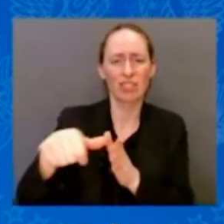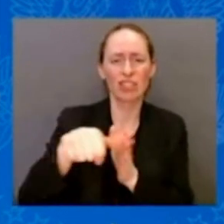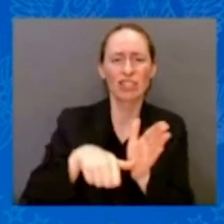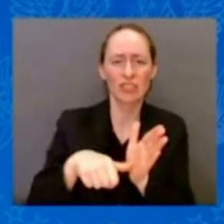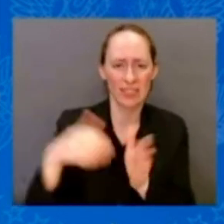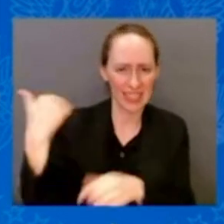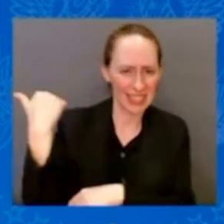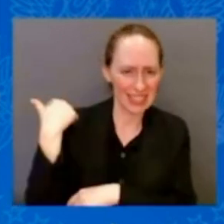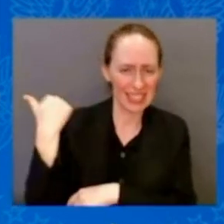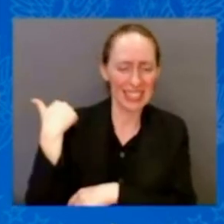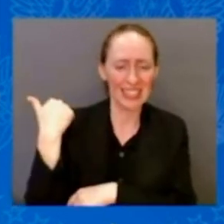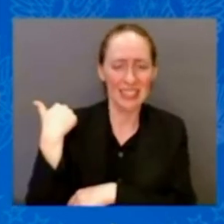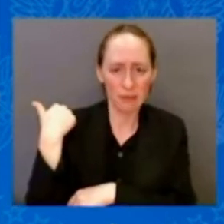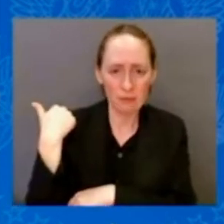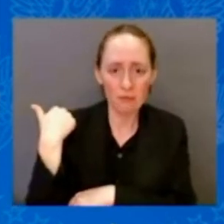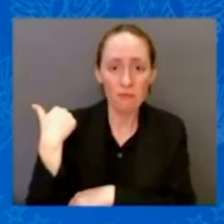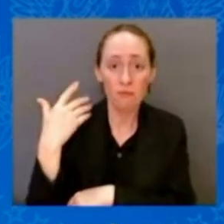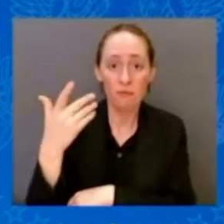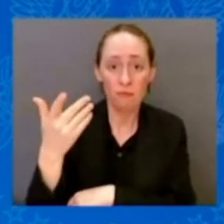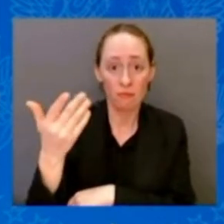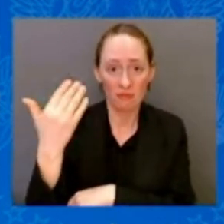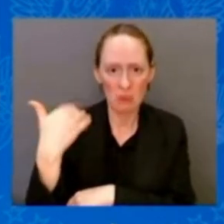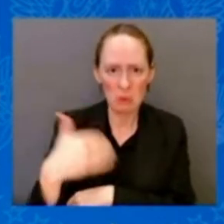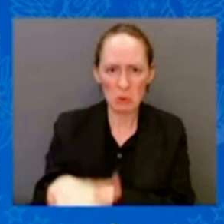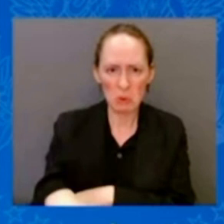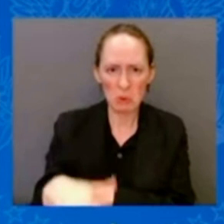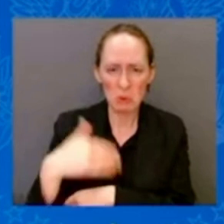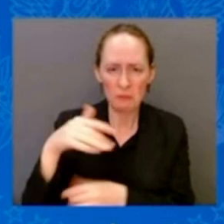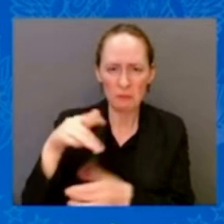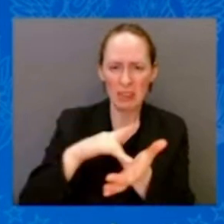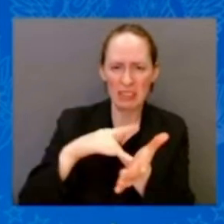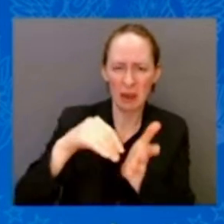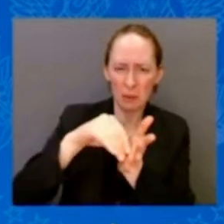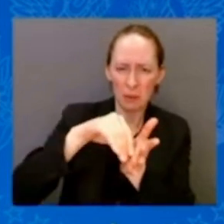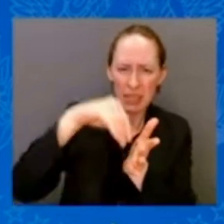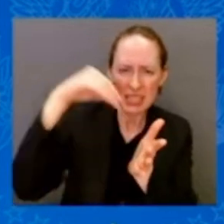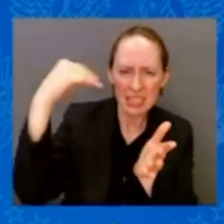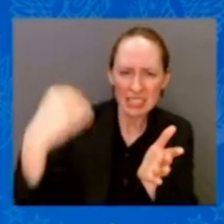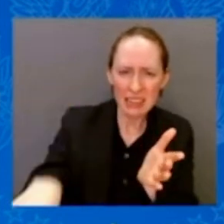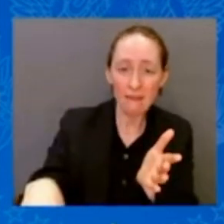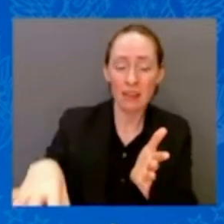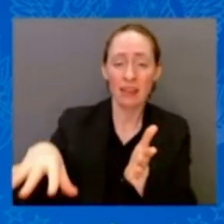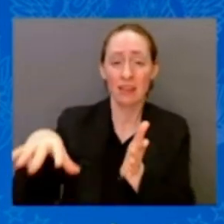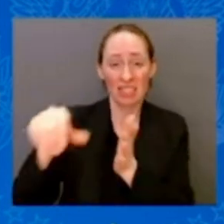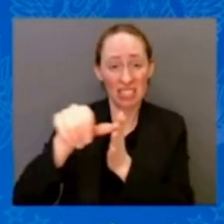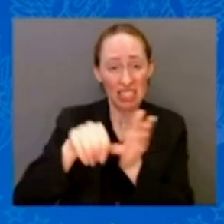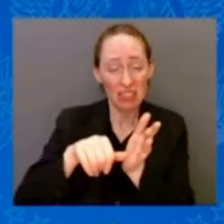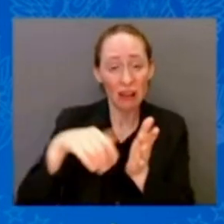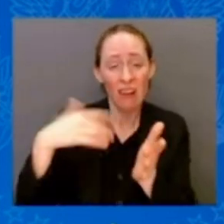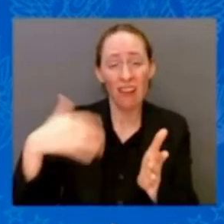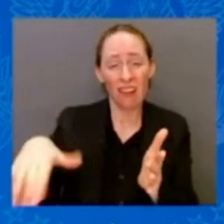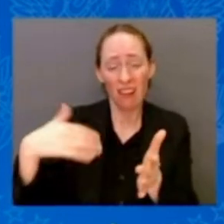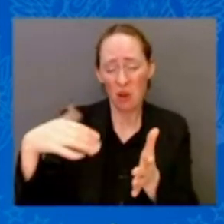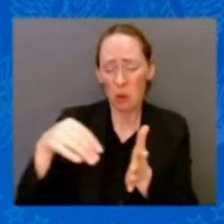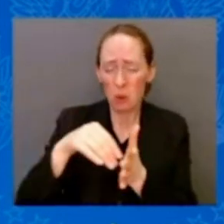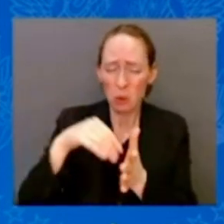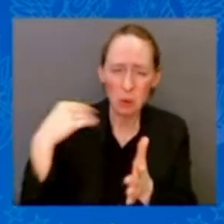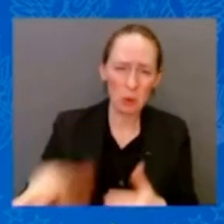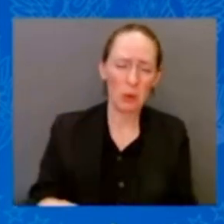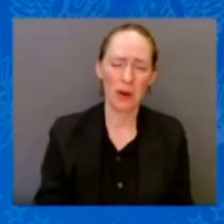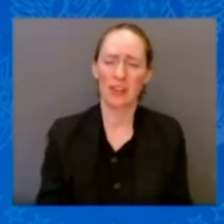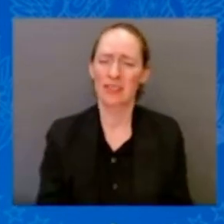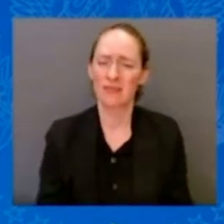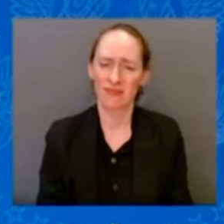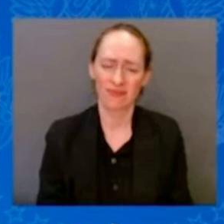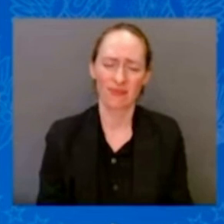dealing with that surgery, it was very high, to the point that I had to take a lower cost medicine